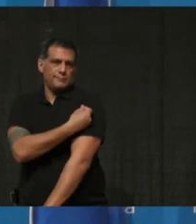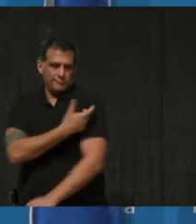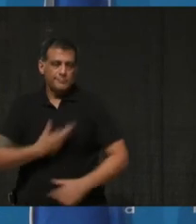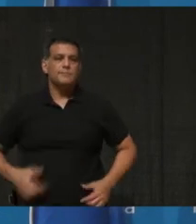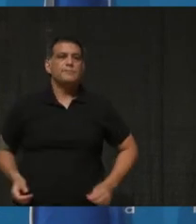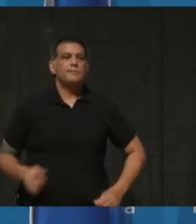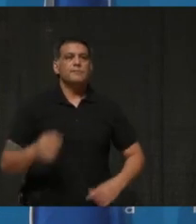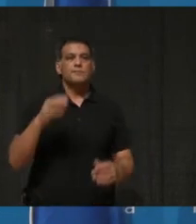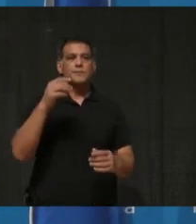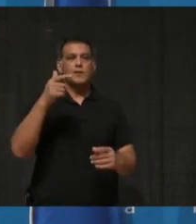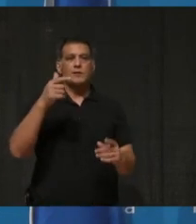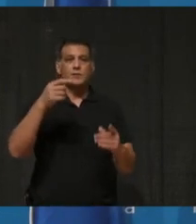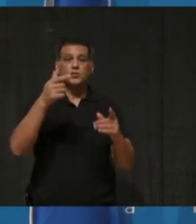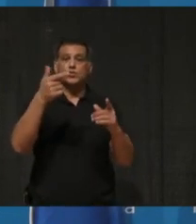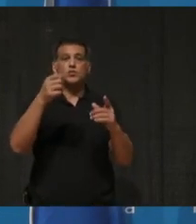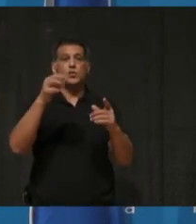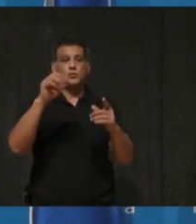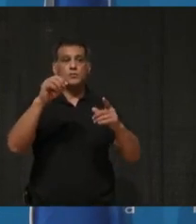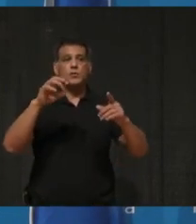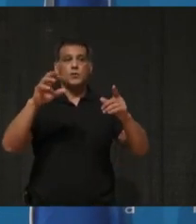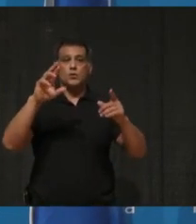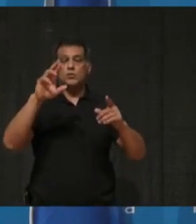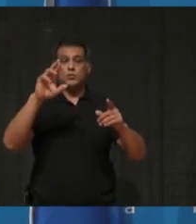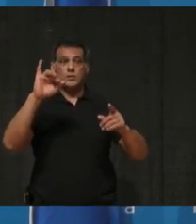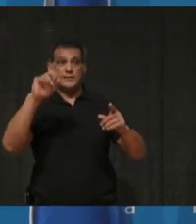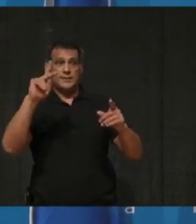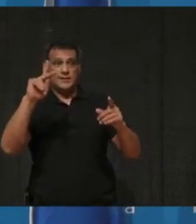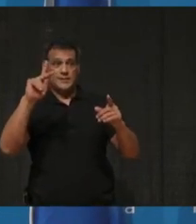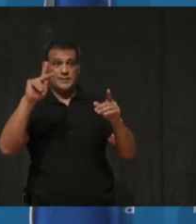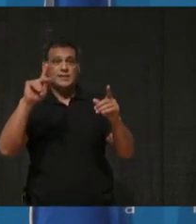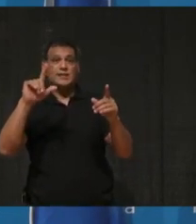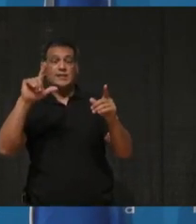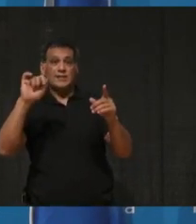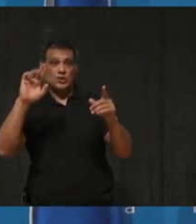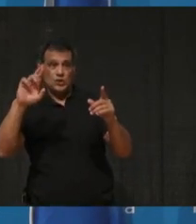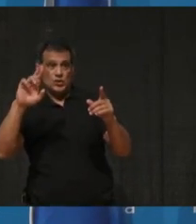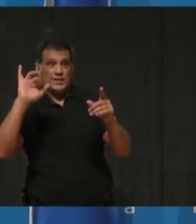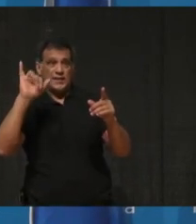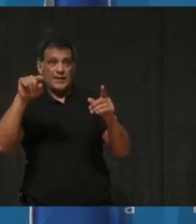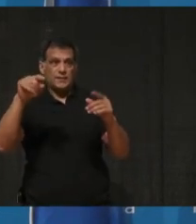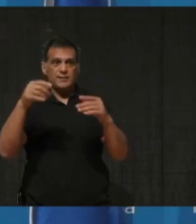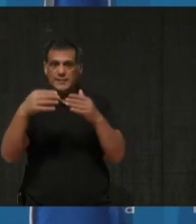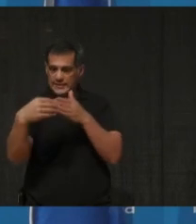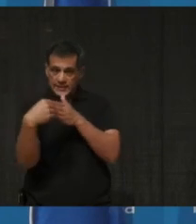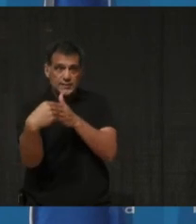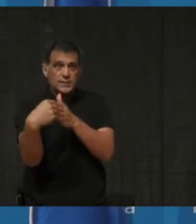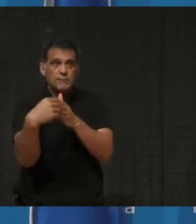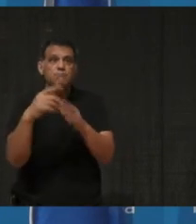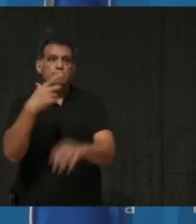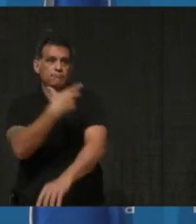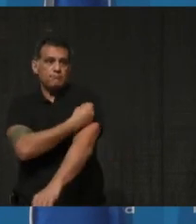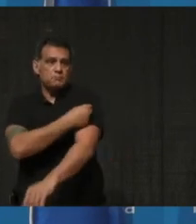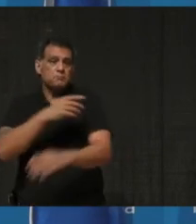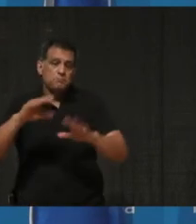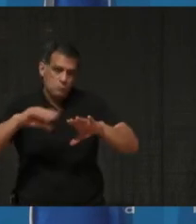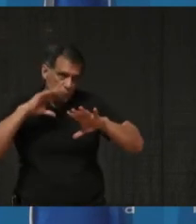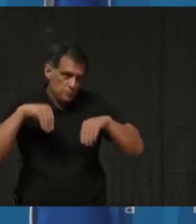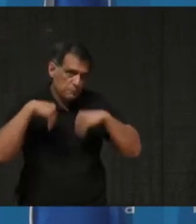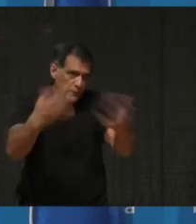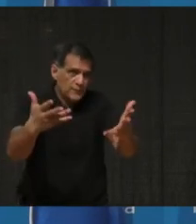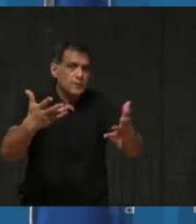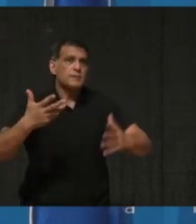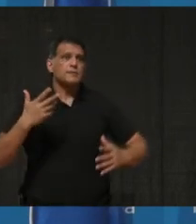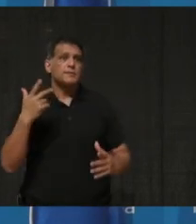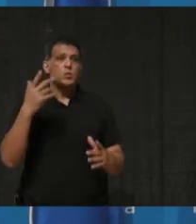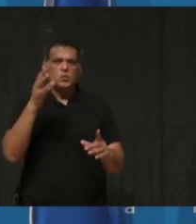with General Rick Hillier last week, who of course is leading Ontario's vaccine rollout, and we were sure that more vaccines